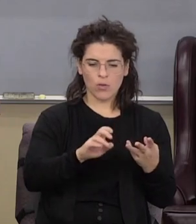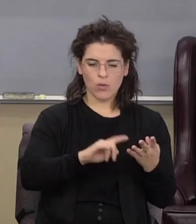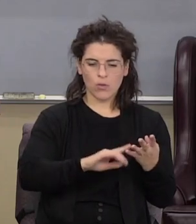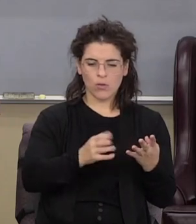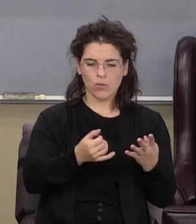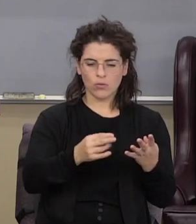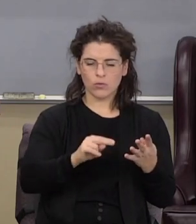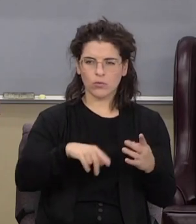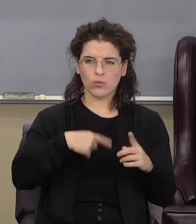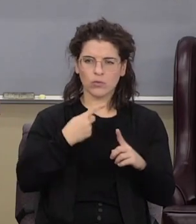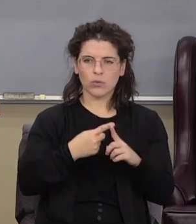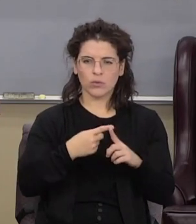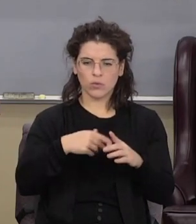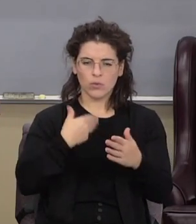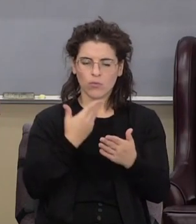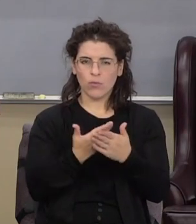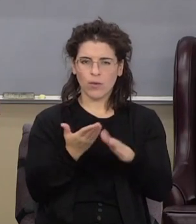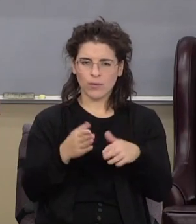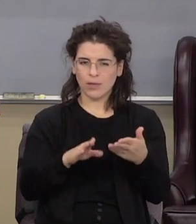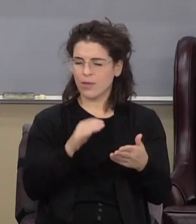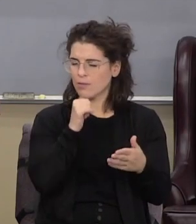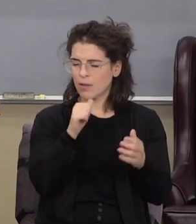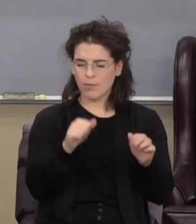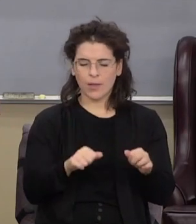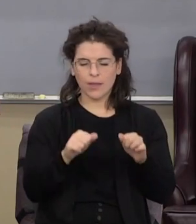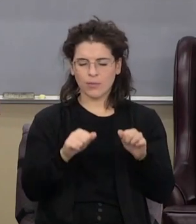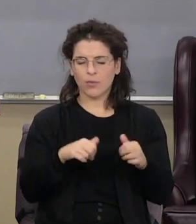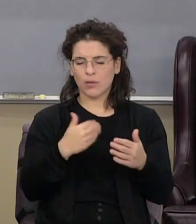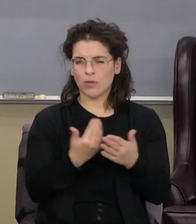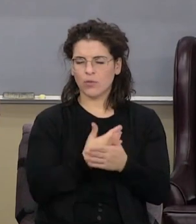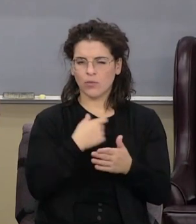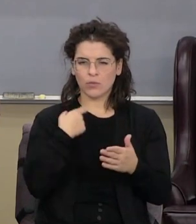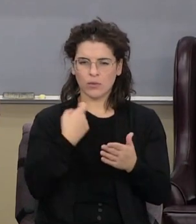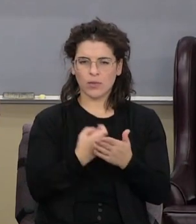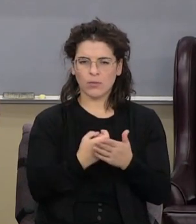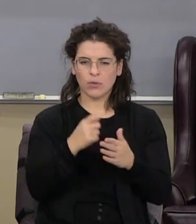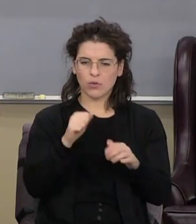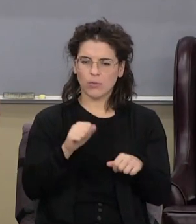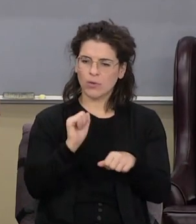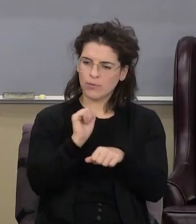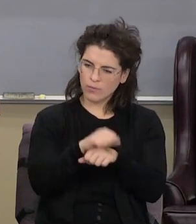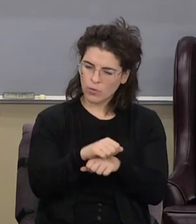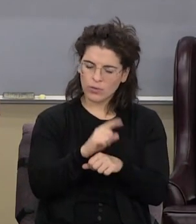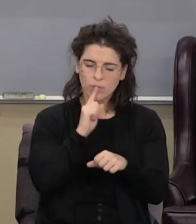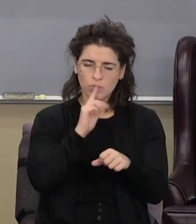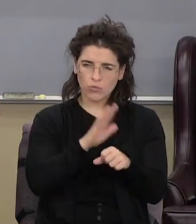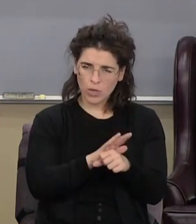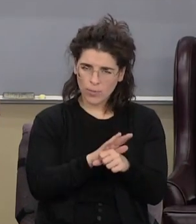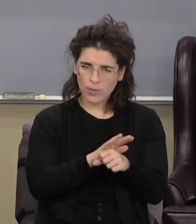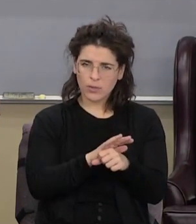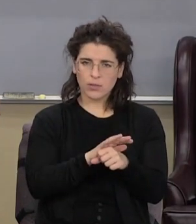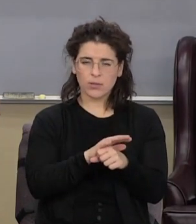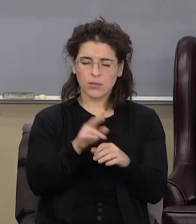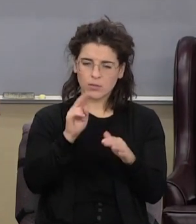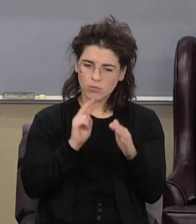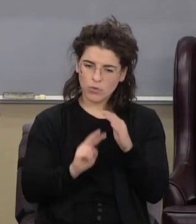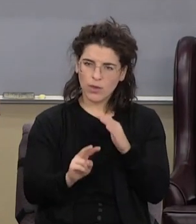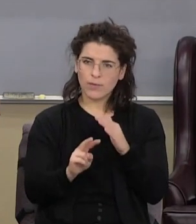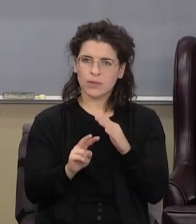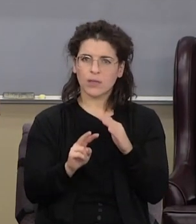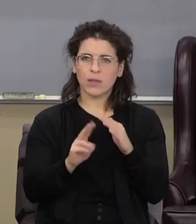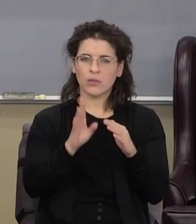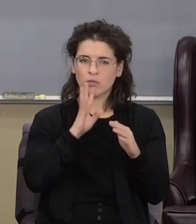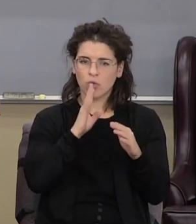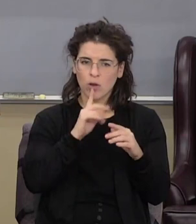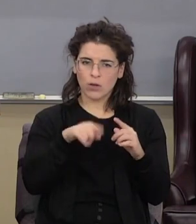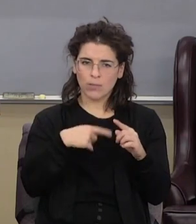death, it's not possible that the New Testament could be a force. It's promised. It's prophesied. It's